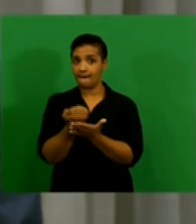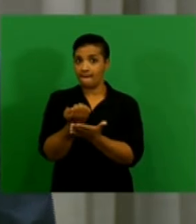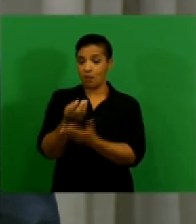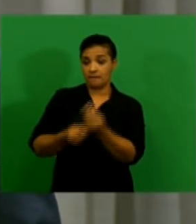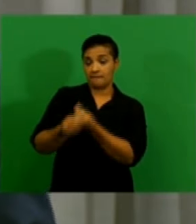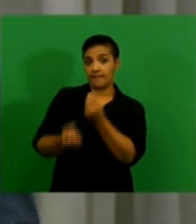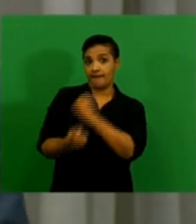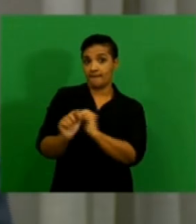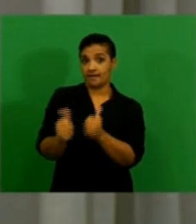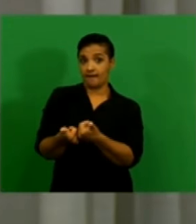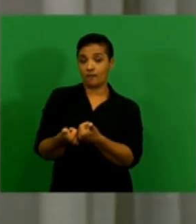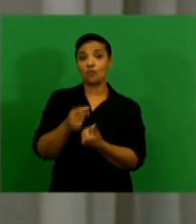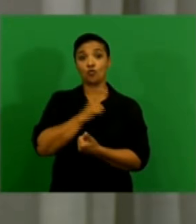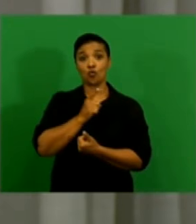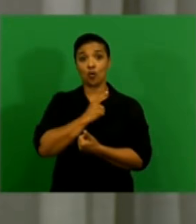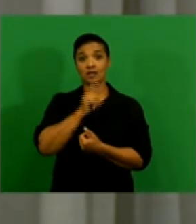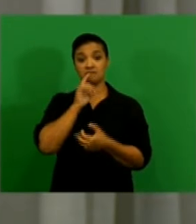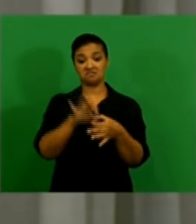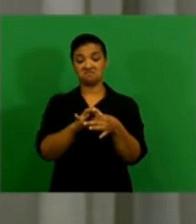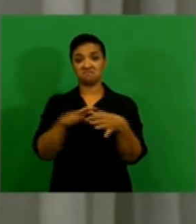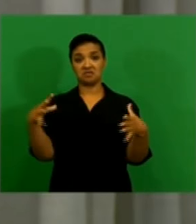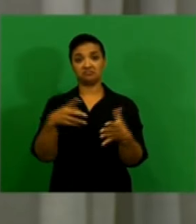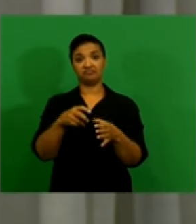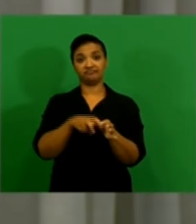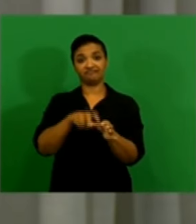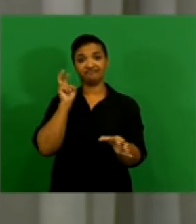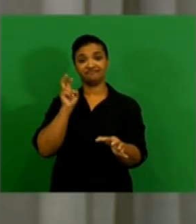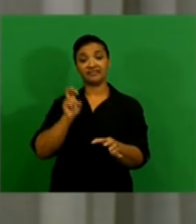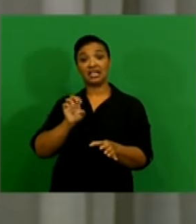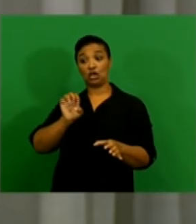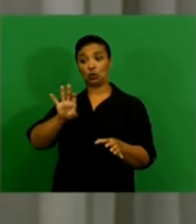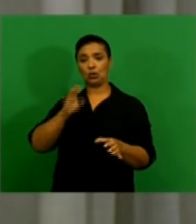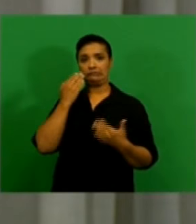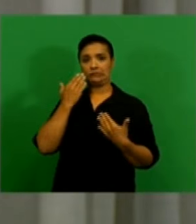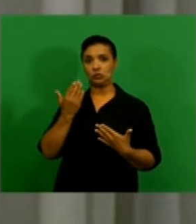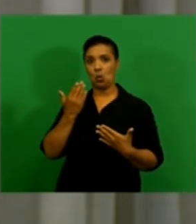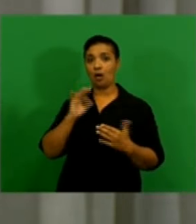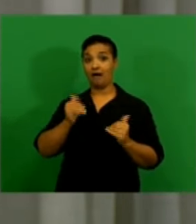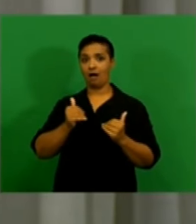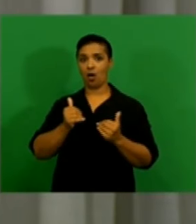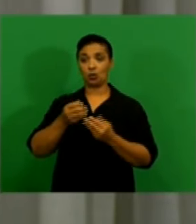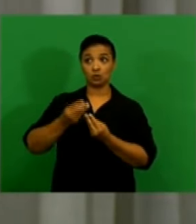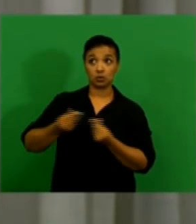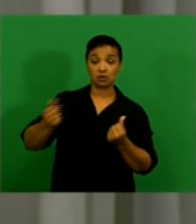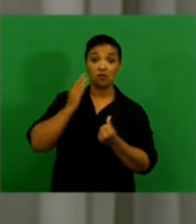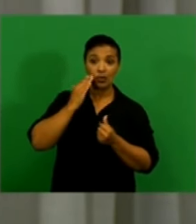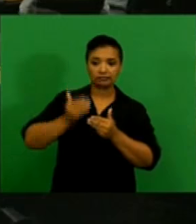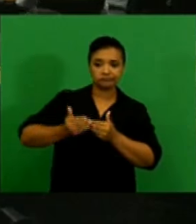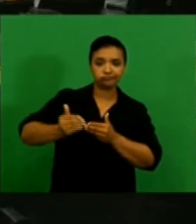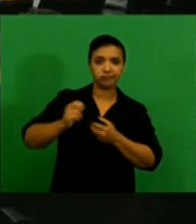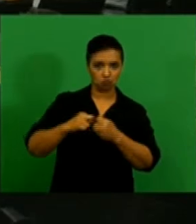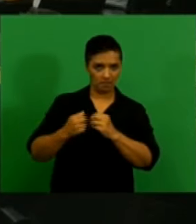as the terms of the disengagement from the EU are unlikely to be resolved for some time.